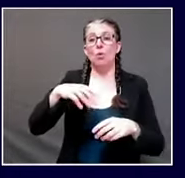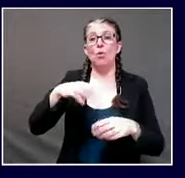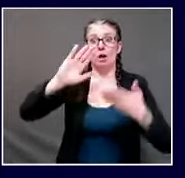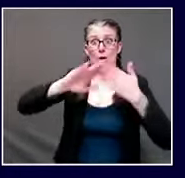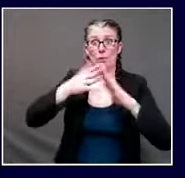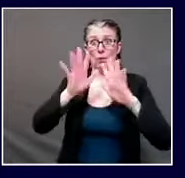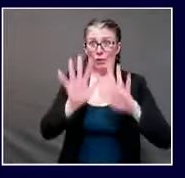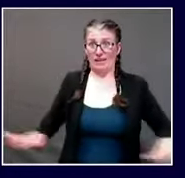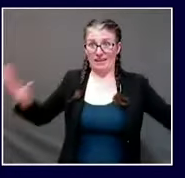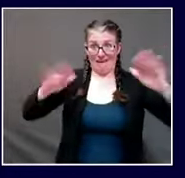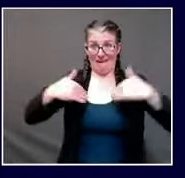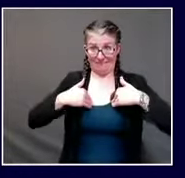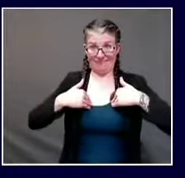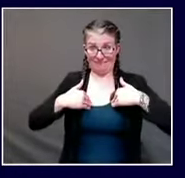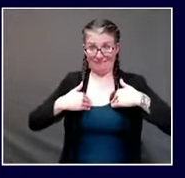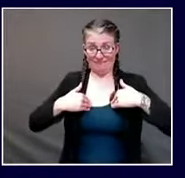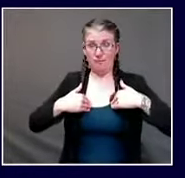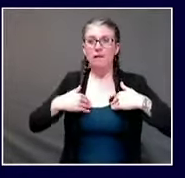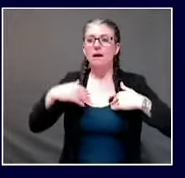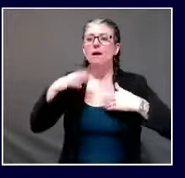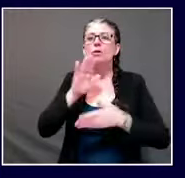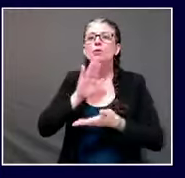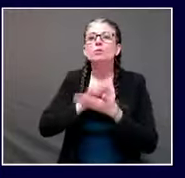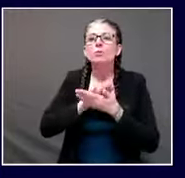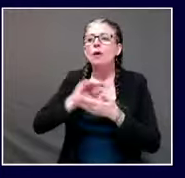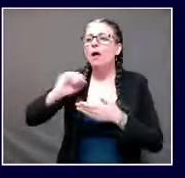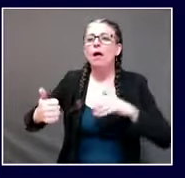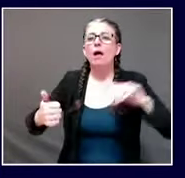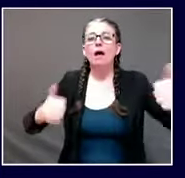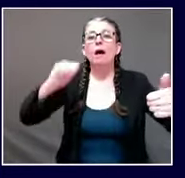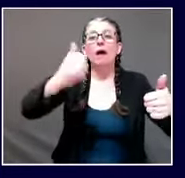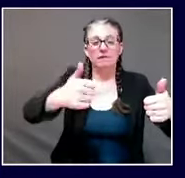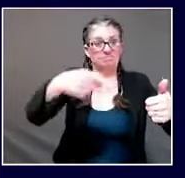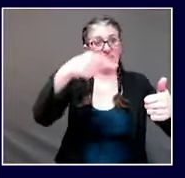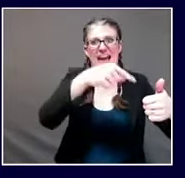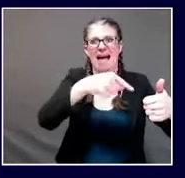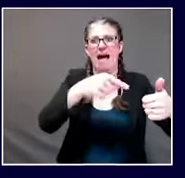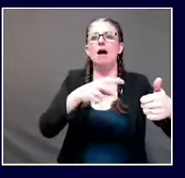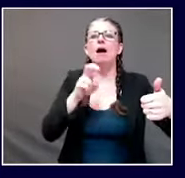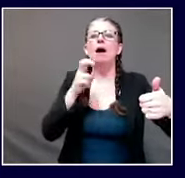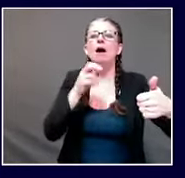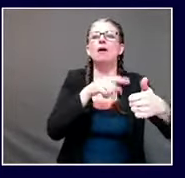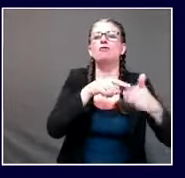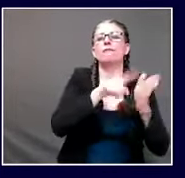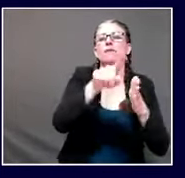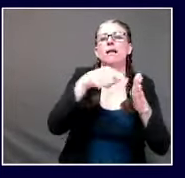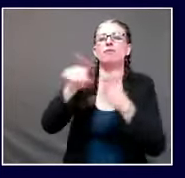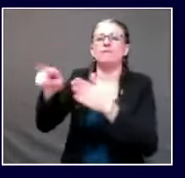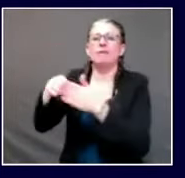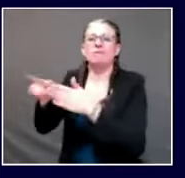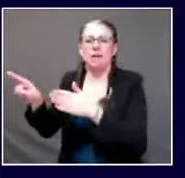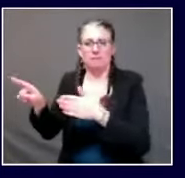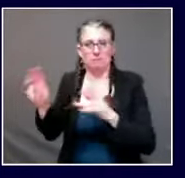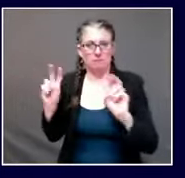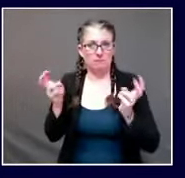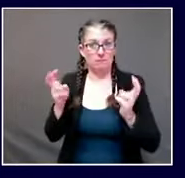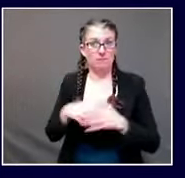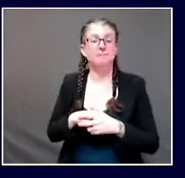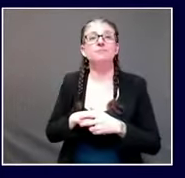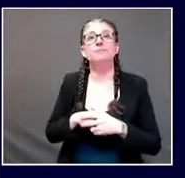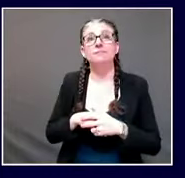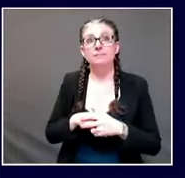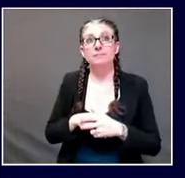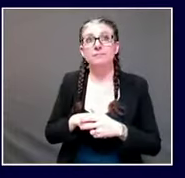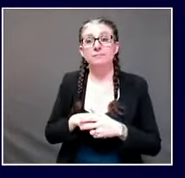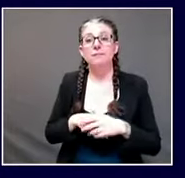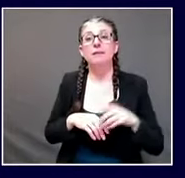seeing is that as rates of community transmission go up just like as anywhere else in the community there may be more